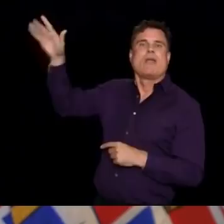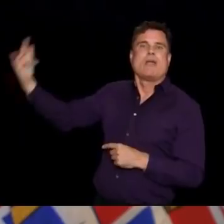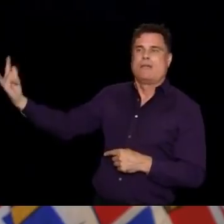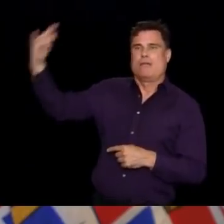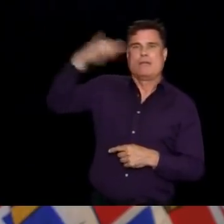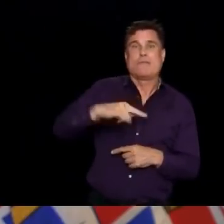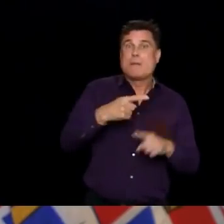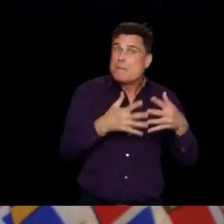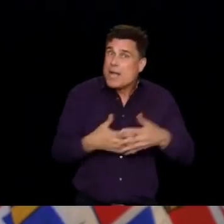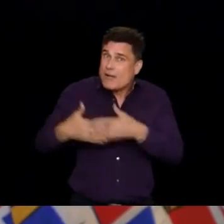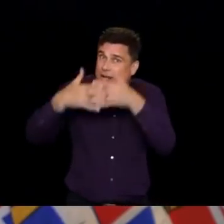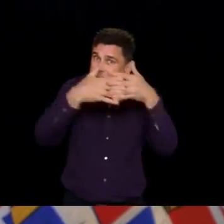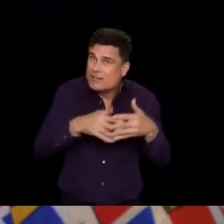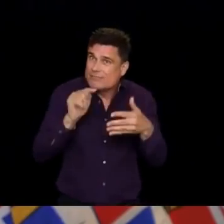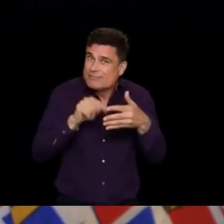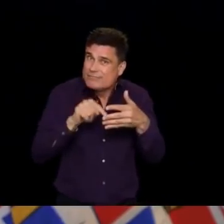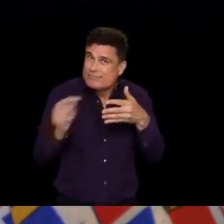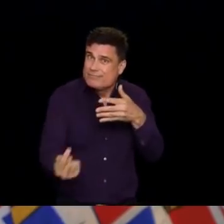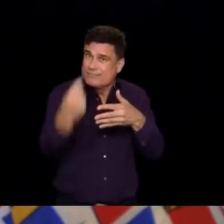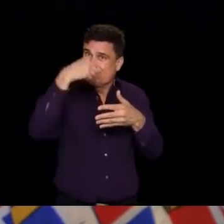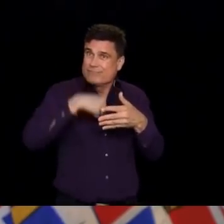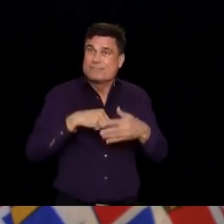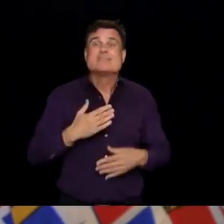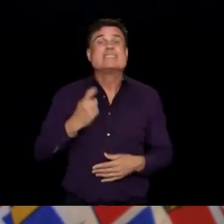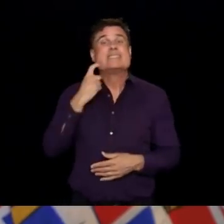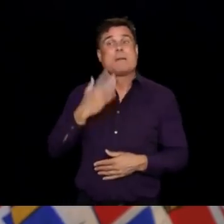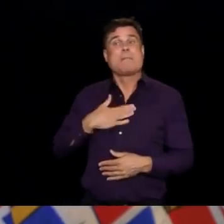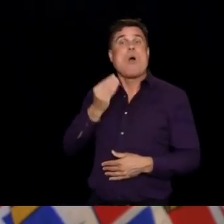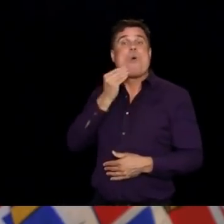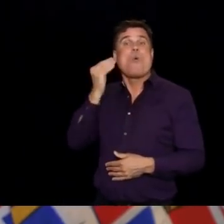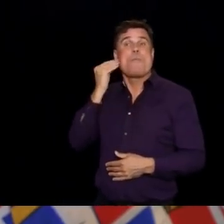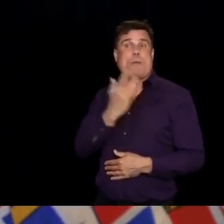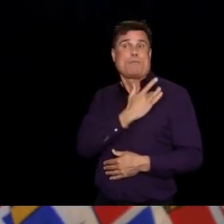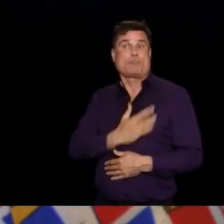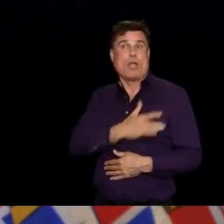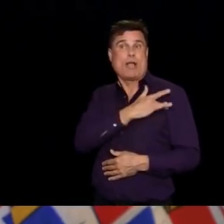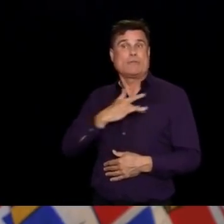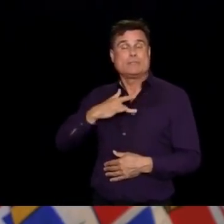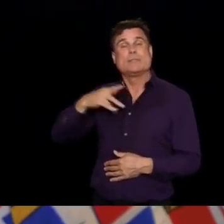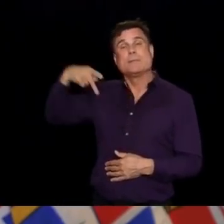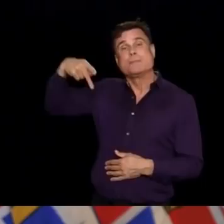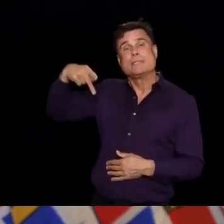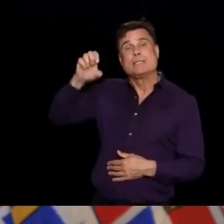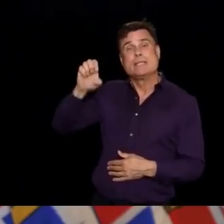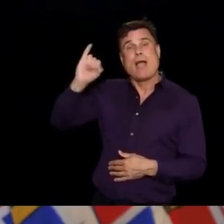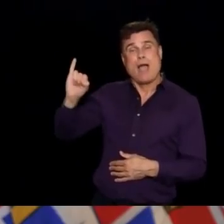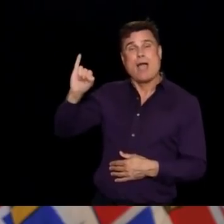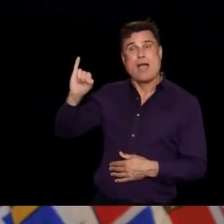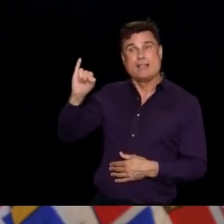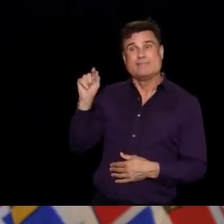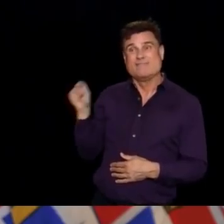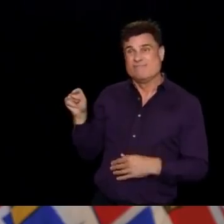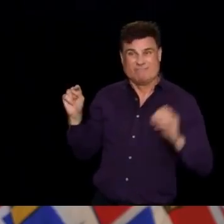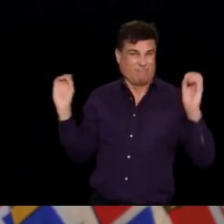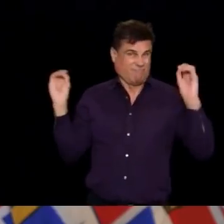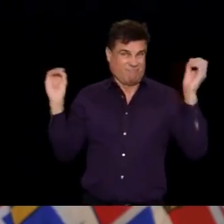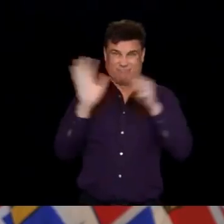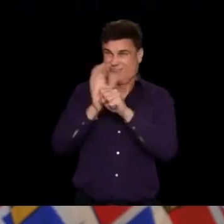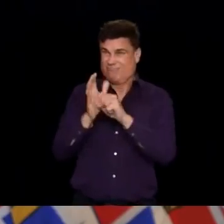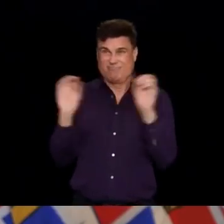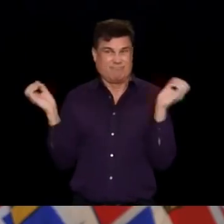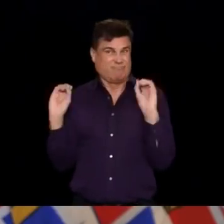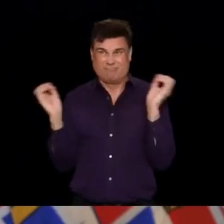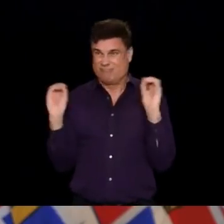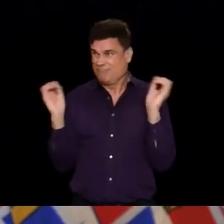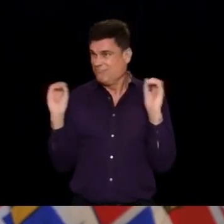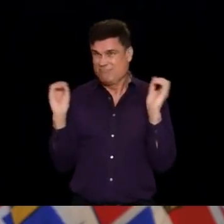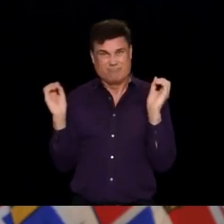recently in my home province of P.E.I. had contact with somebody who had come up from the U.S. after not having cases for